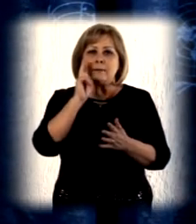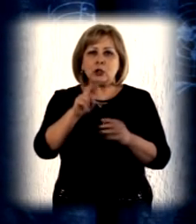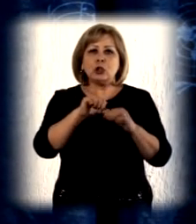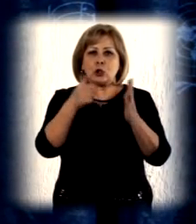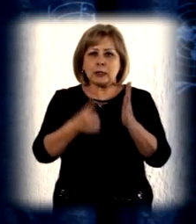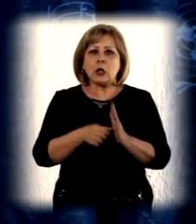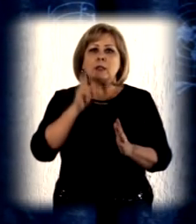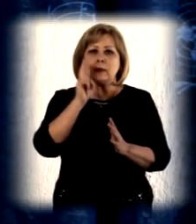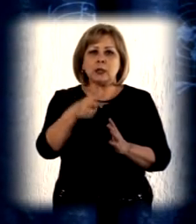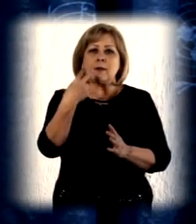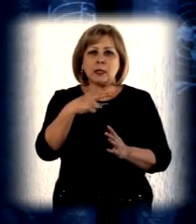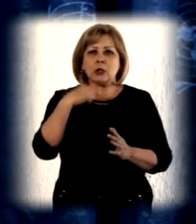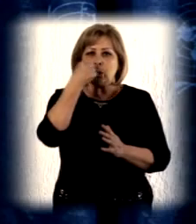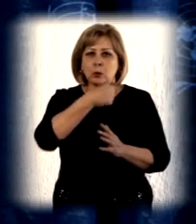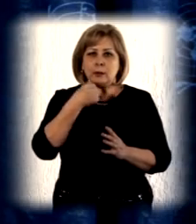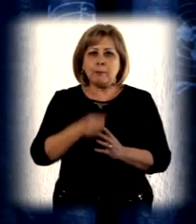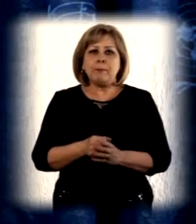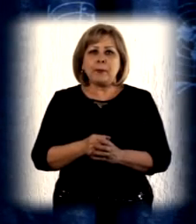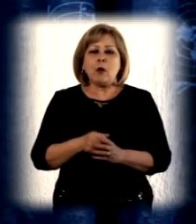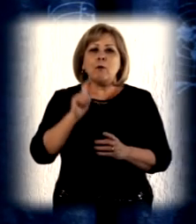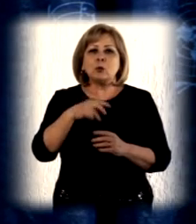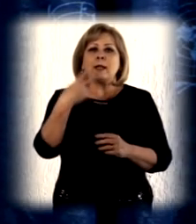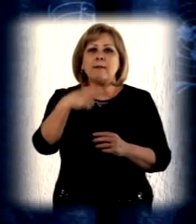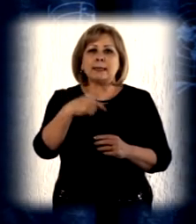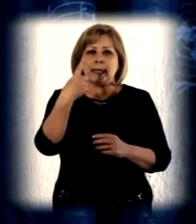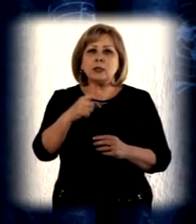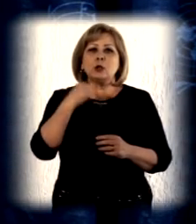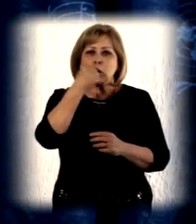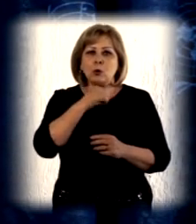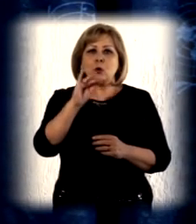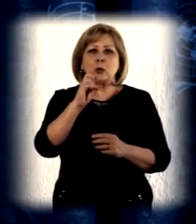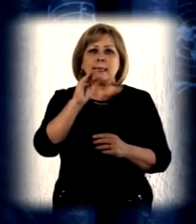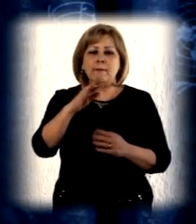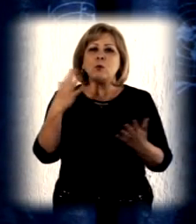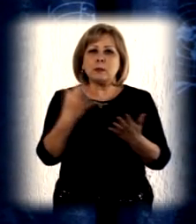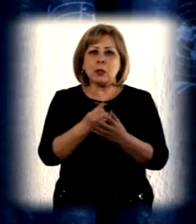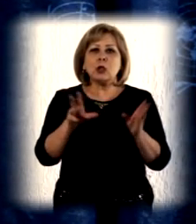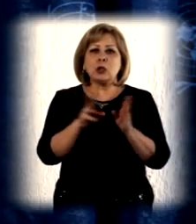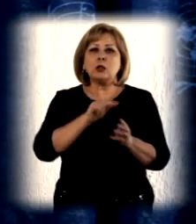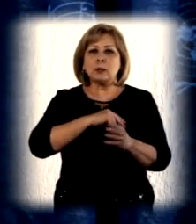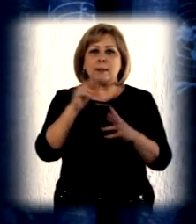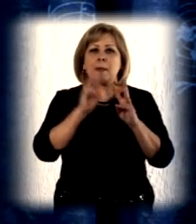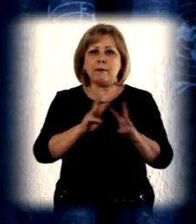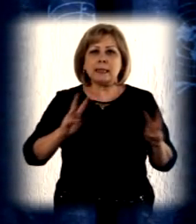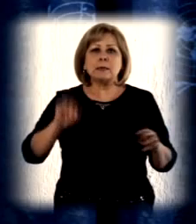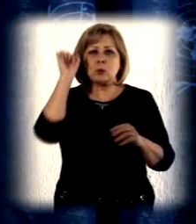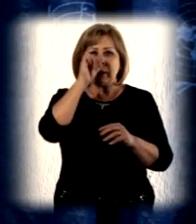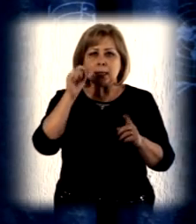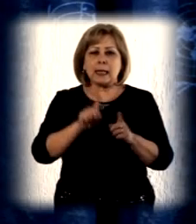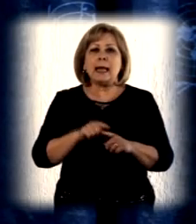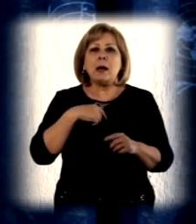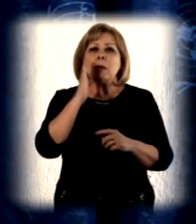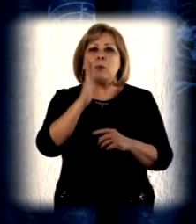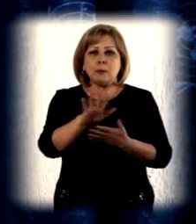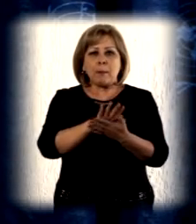UNICEF has enjoyed a successful partnership with the government of Uzbekistan since 1994, 21 years now,